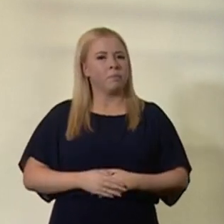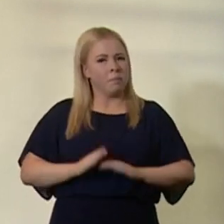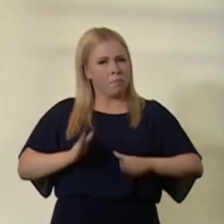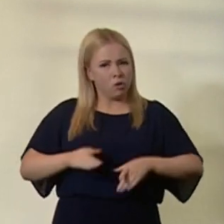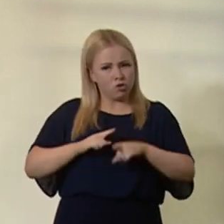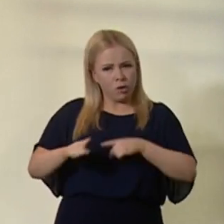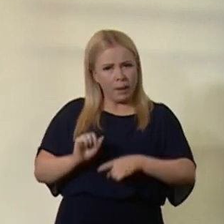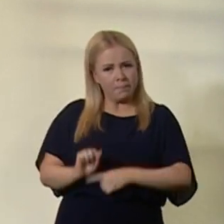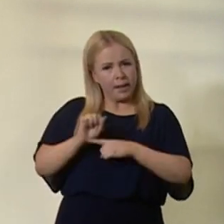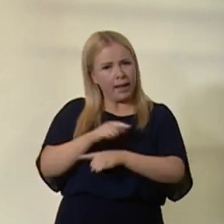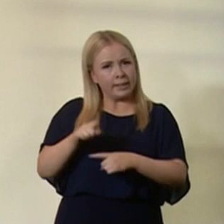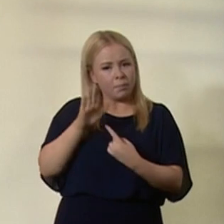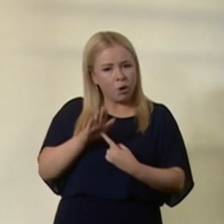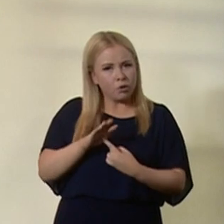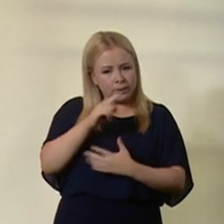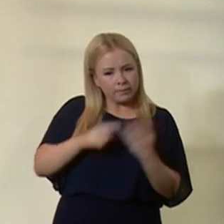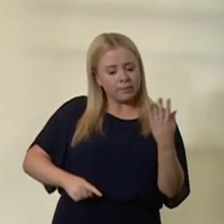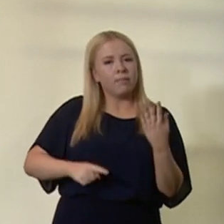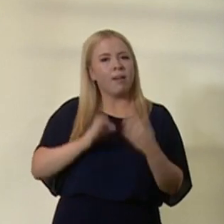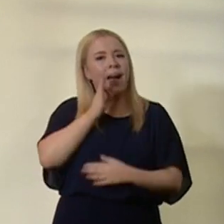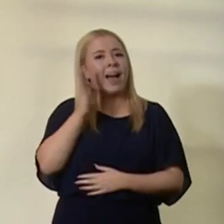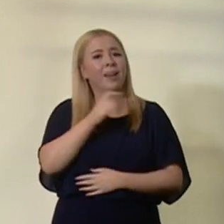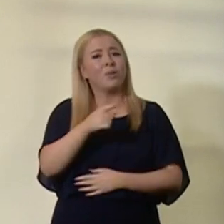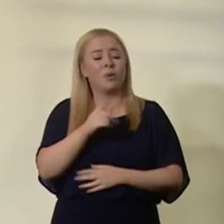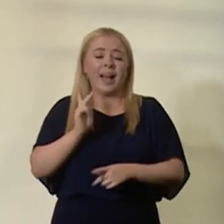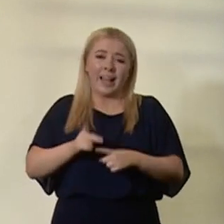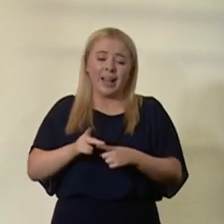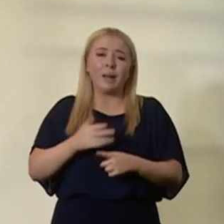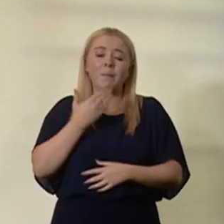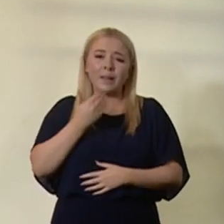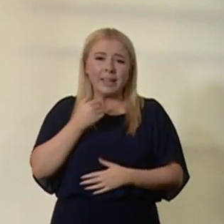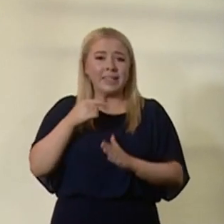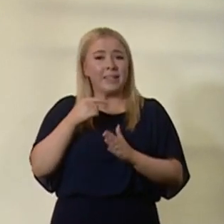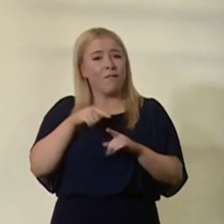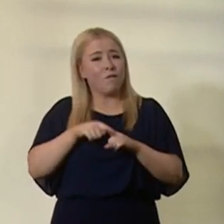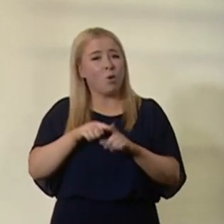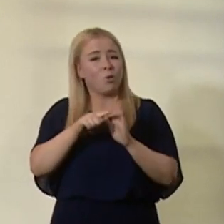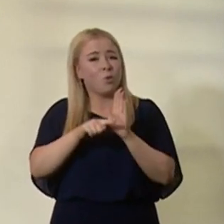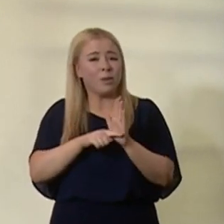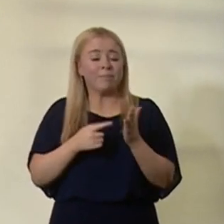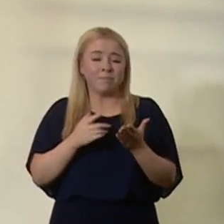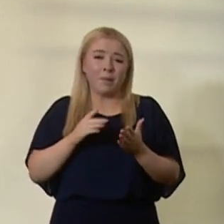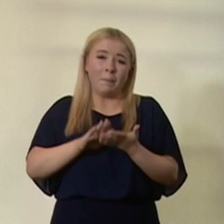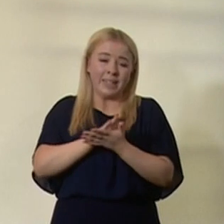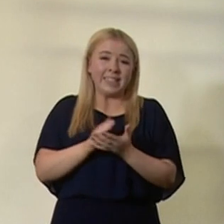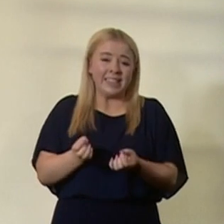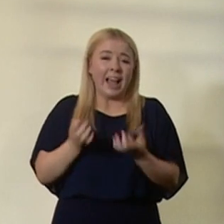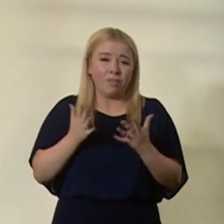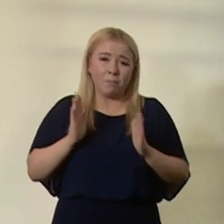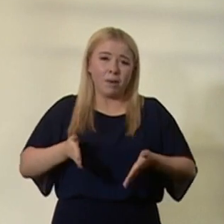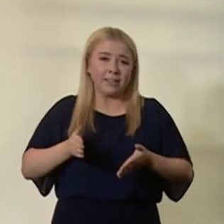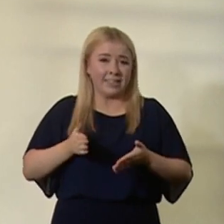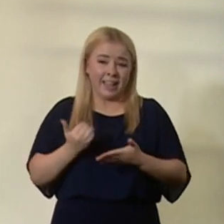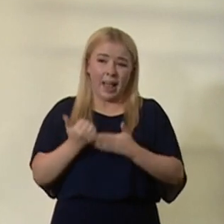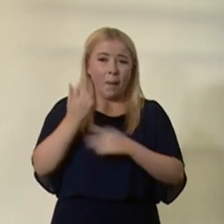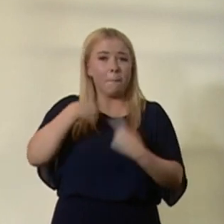priorities that I must ask all of you again to make sacrifices. Sacrifices for our national well-being.